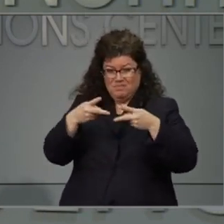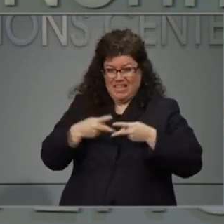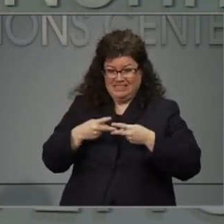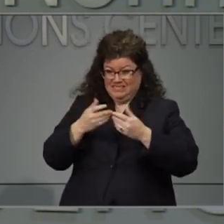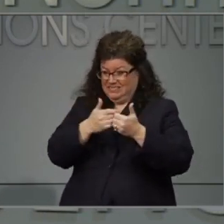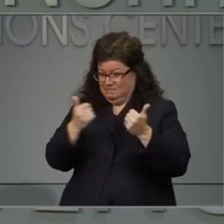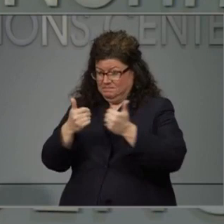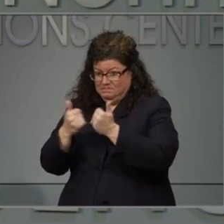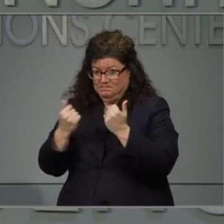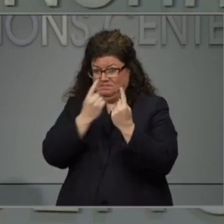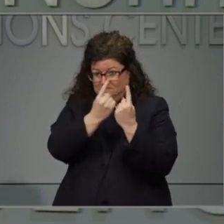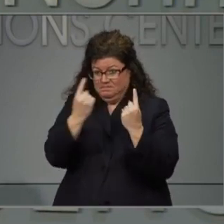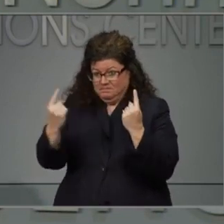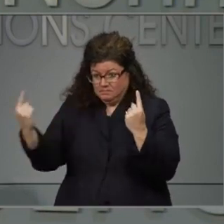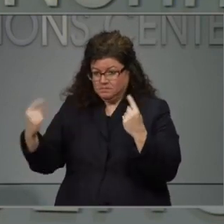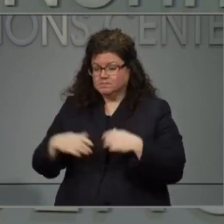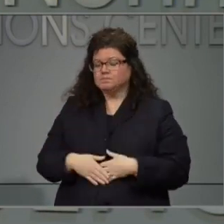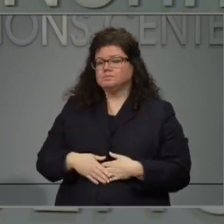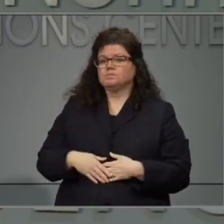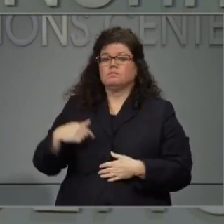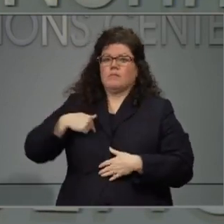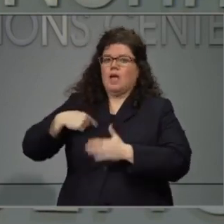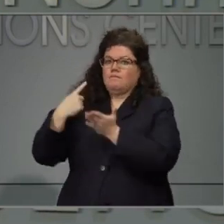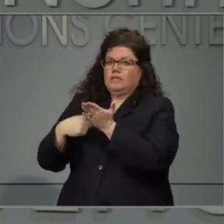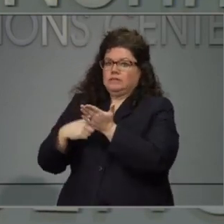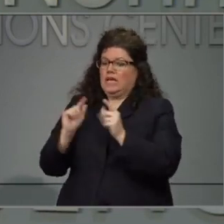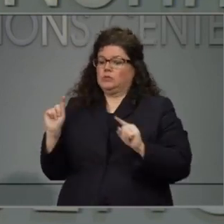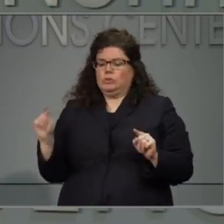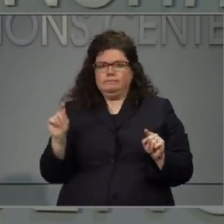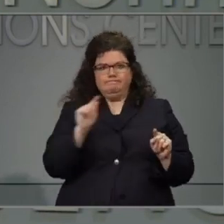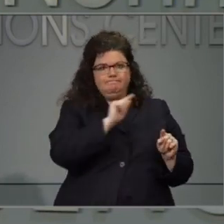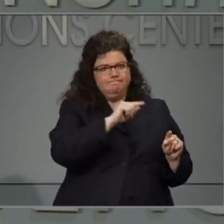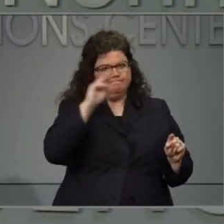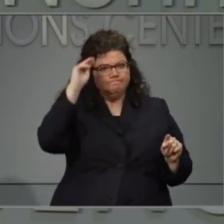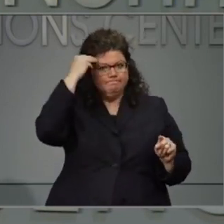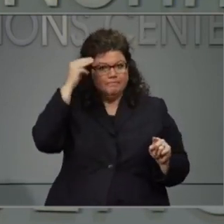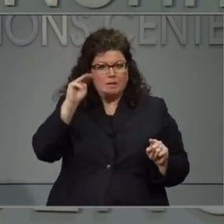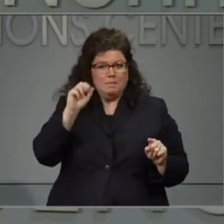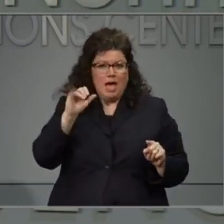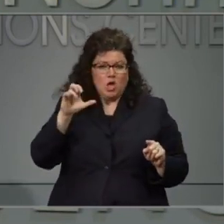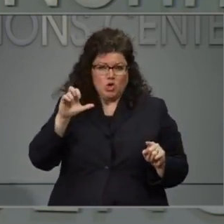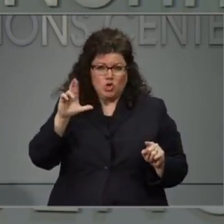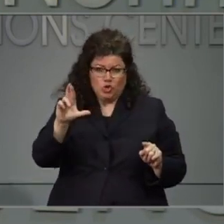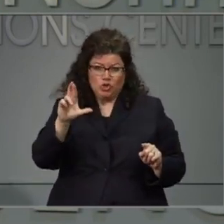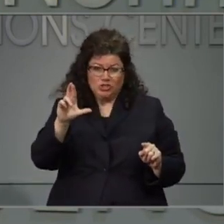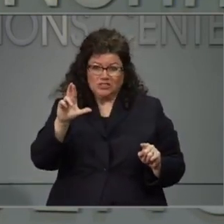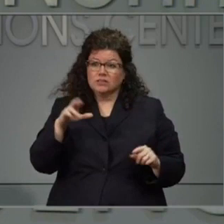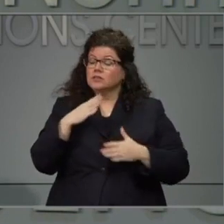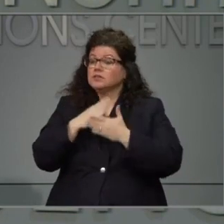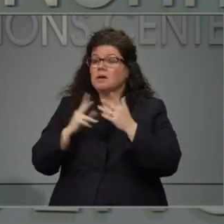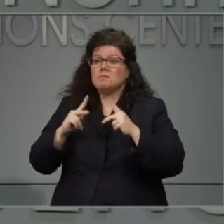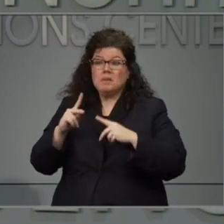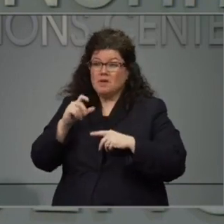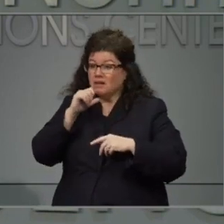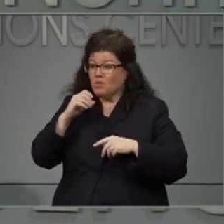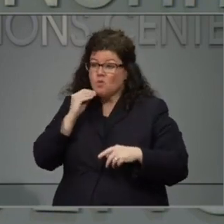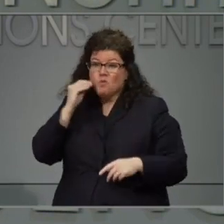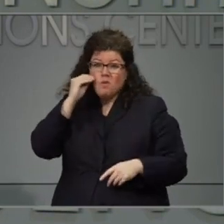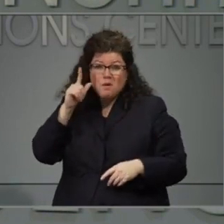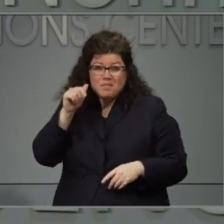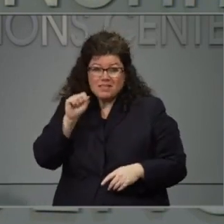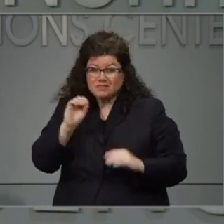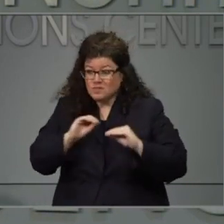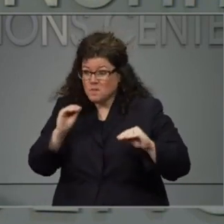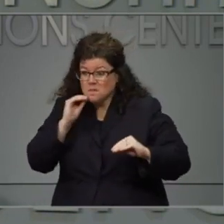discussions with our mayors who are concerned about people who are housing insecure and who are living